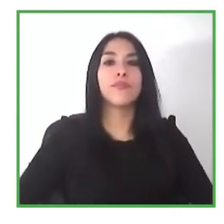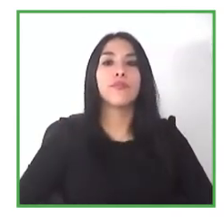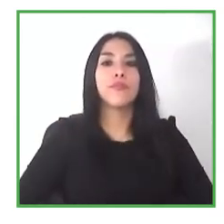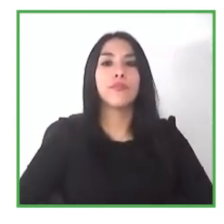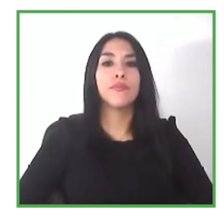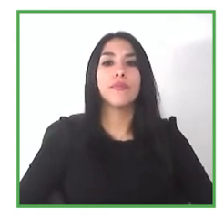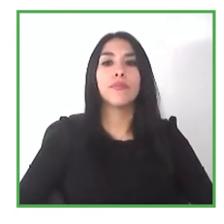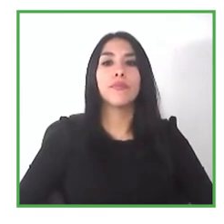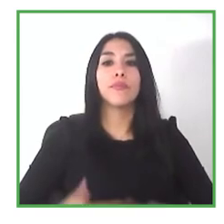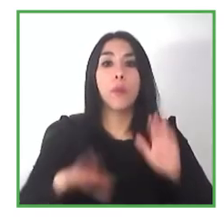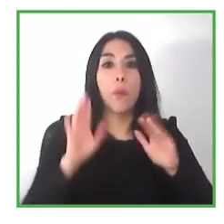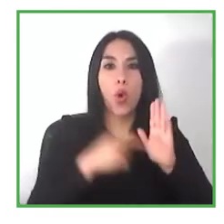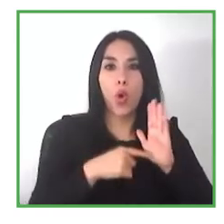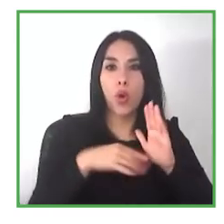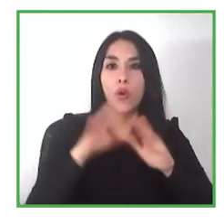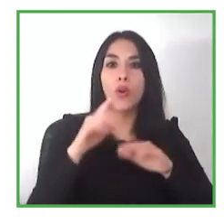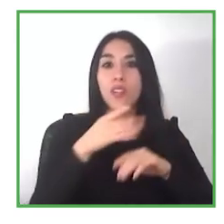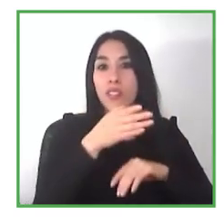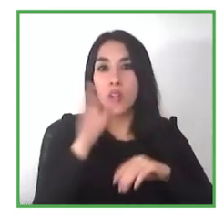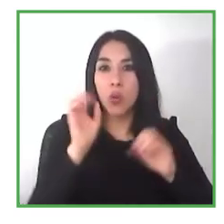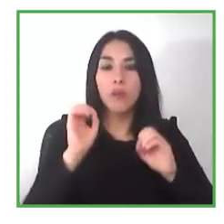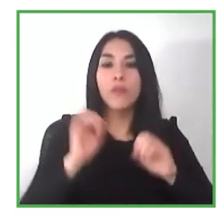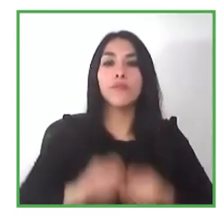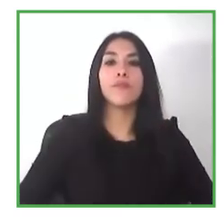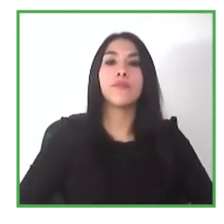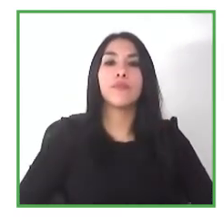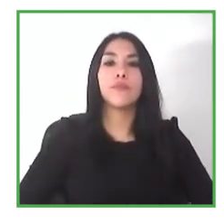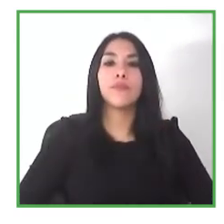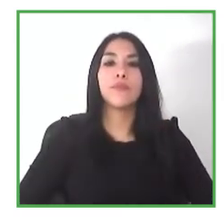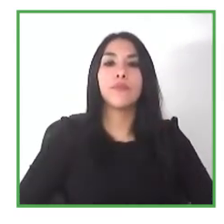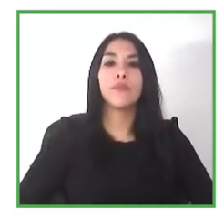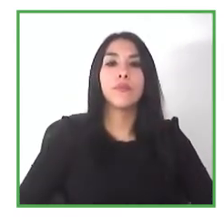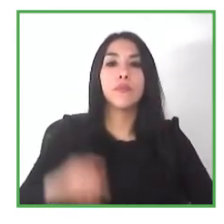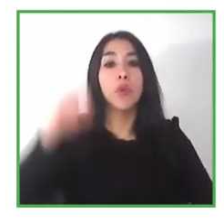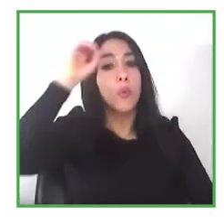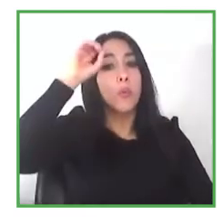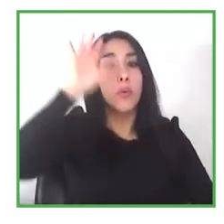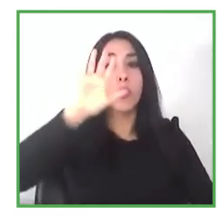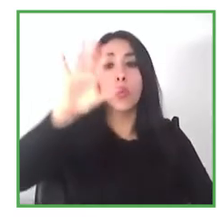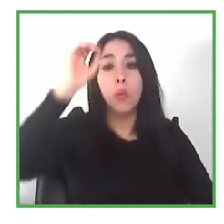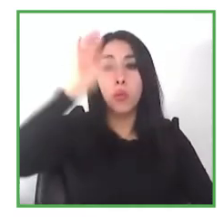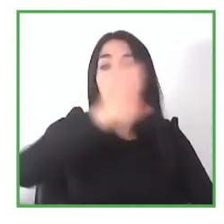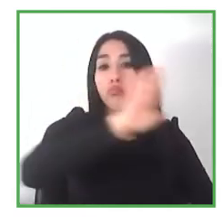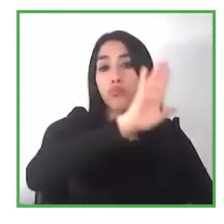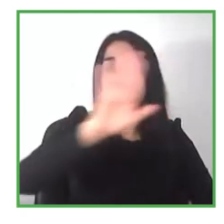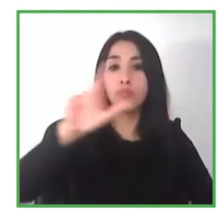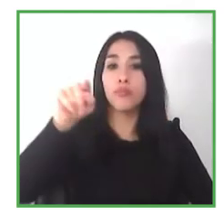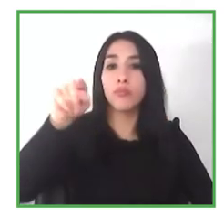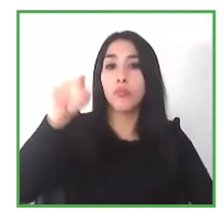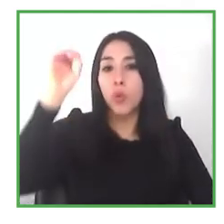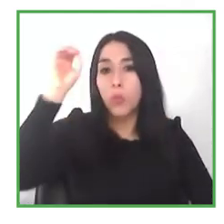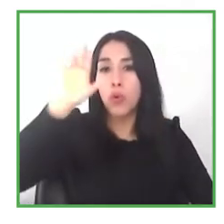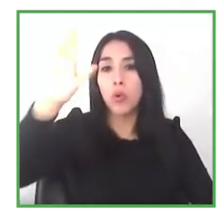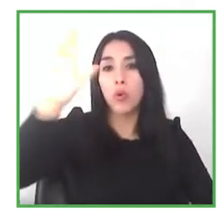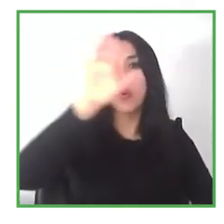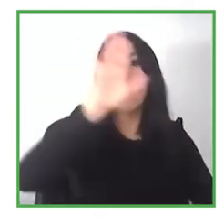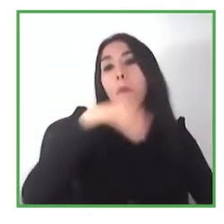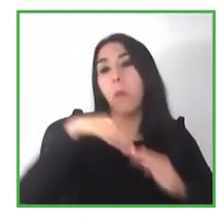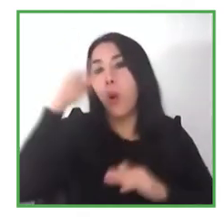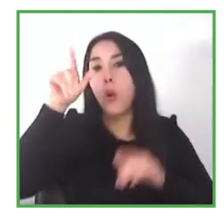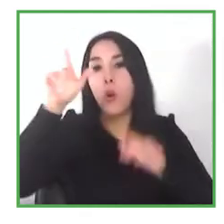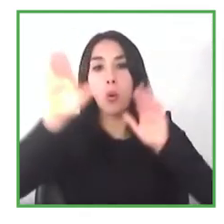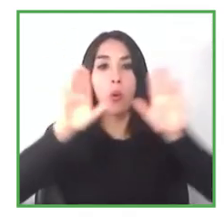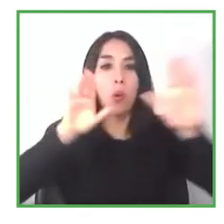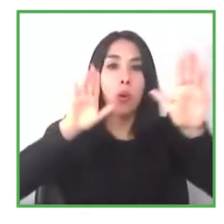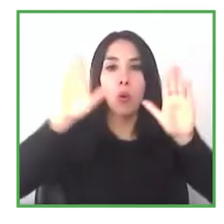valuable for us more valuable than any of our opinions because it is your testimony and it is yourself